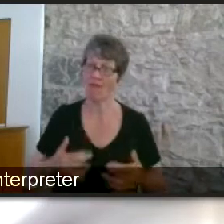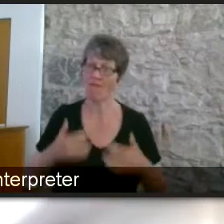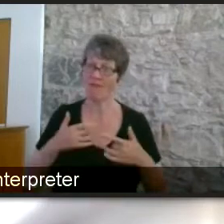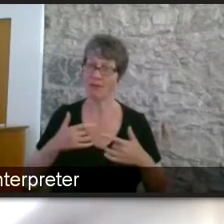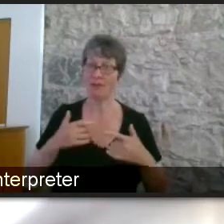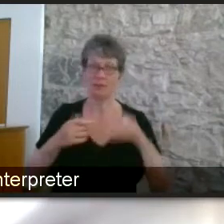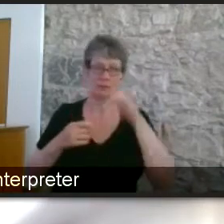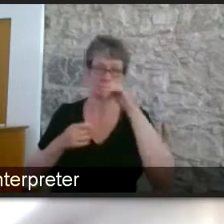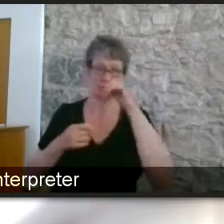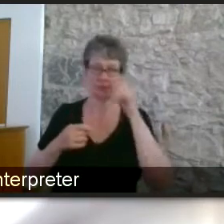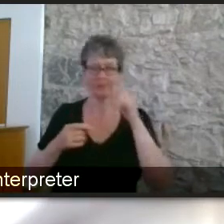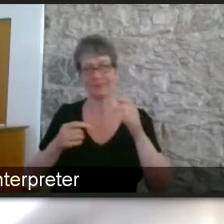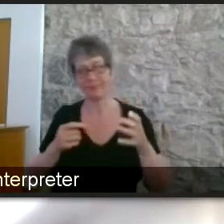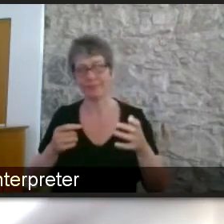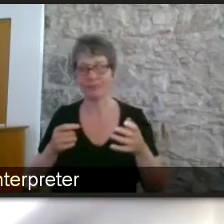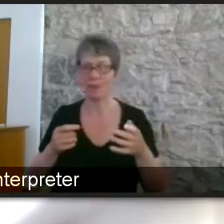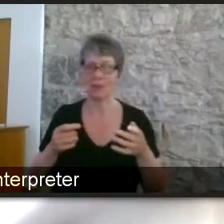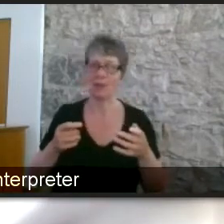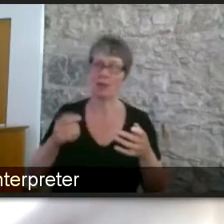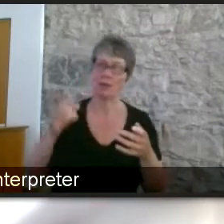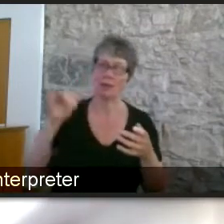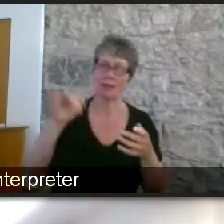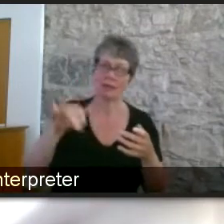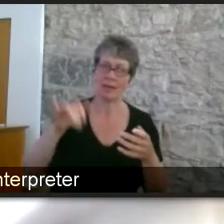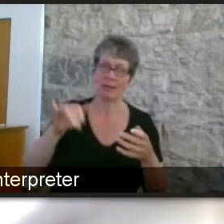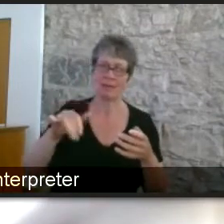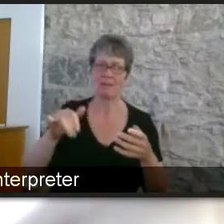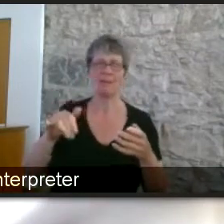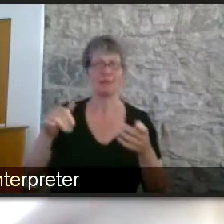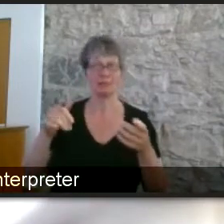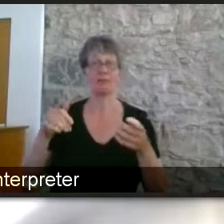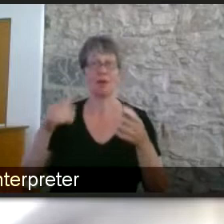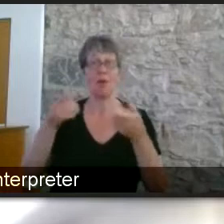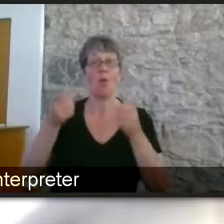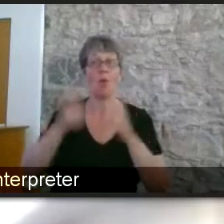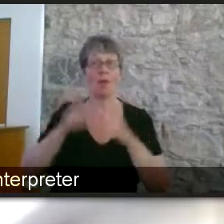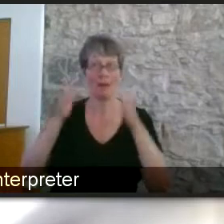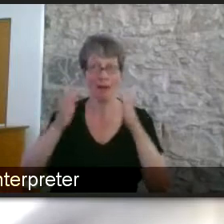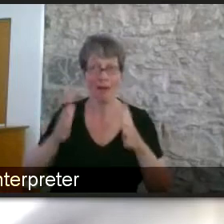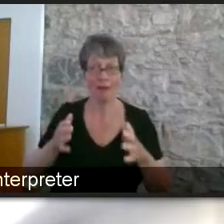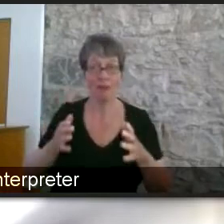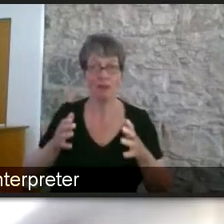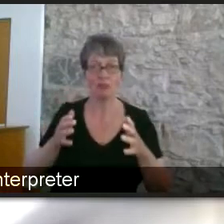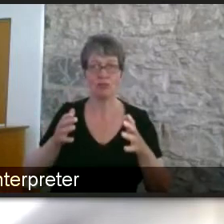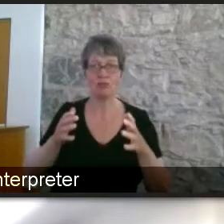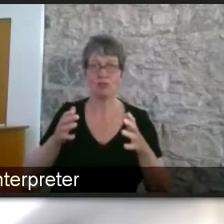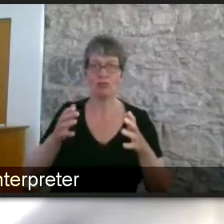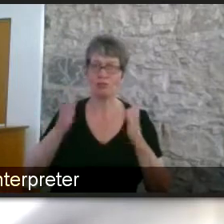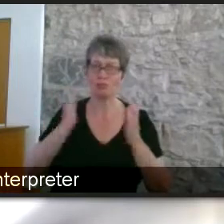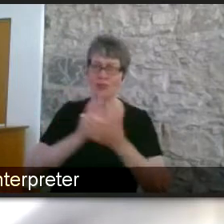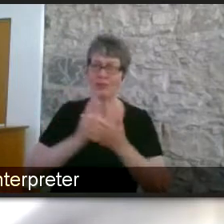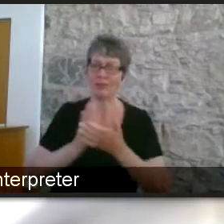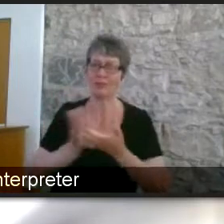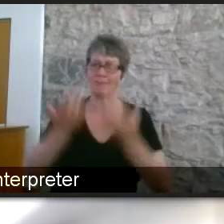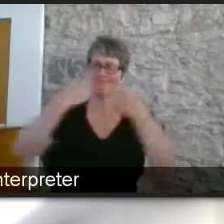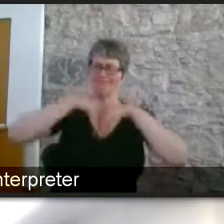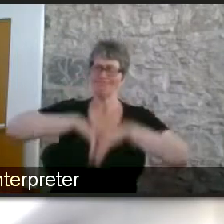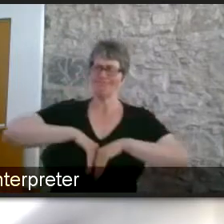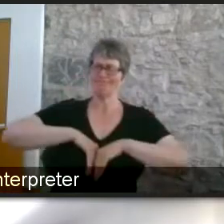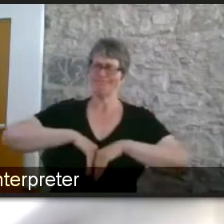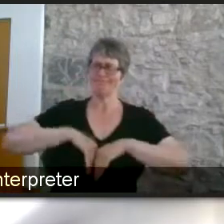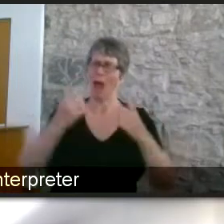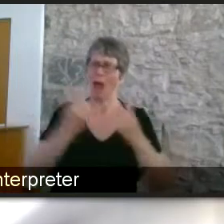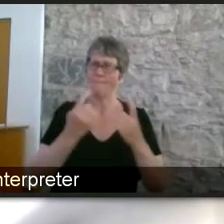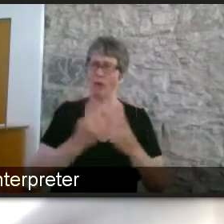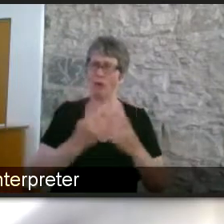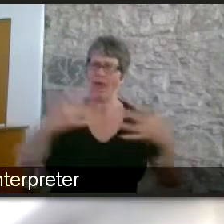generalized sense that this is broader yes in society but it has to be taken it has to be really taken on and i repeat my point which